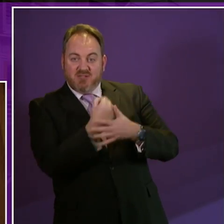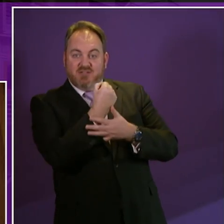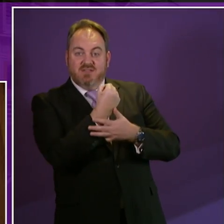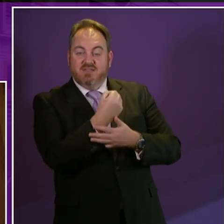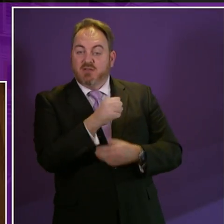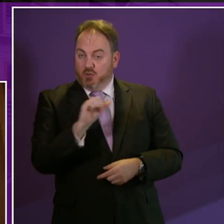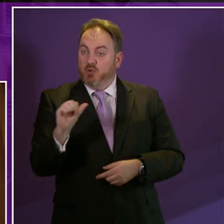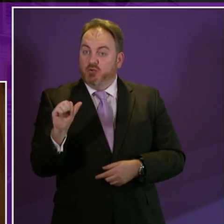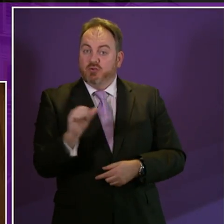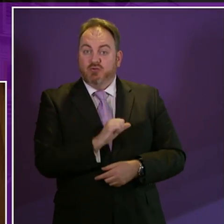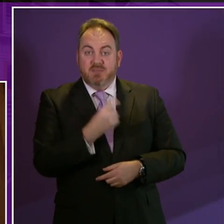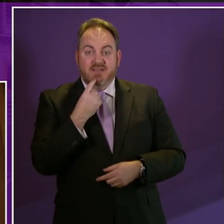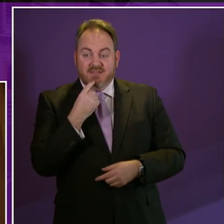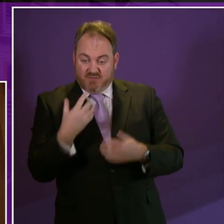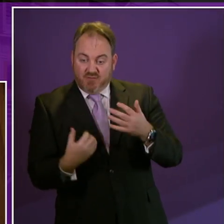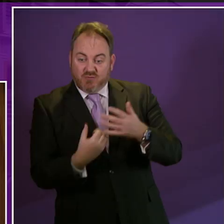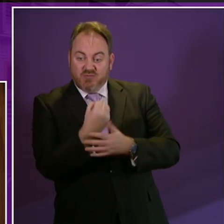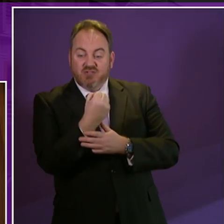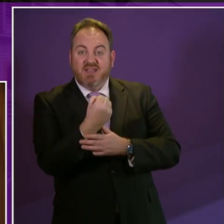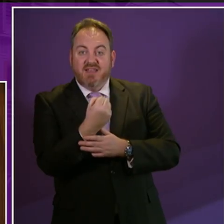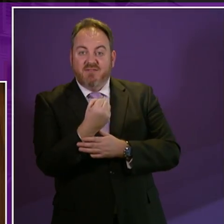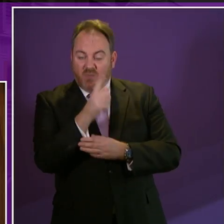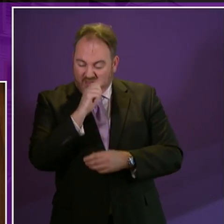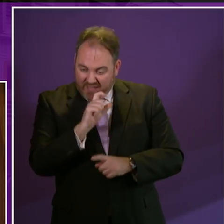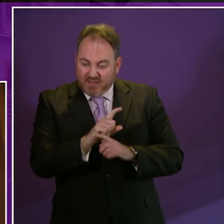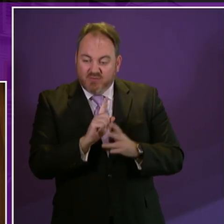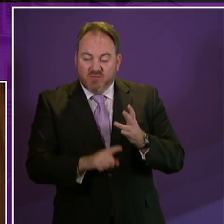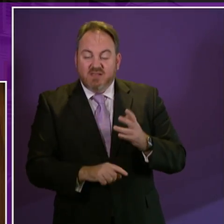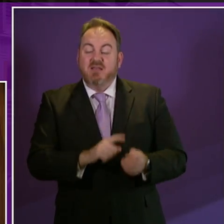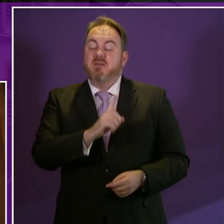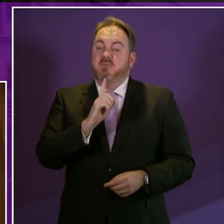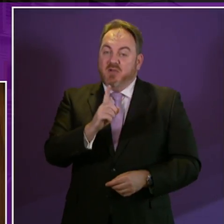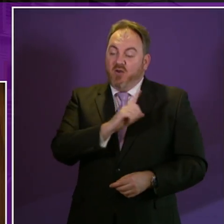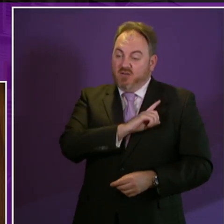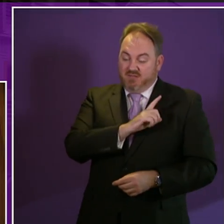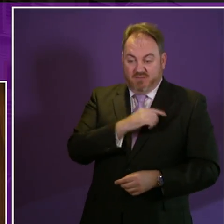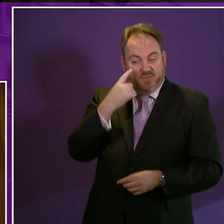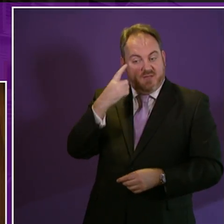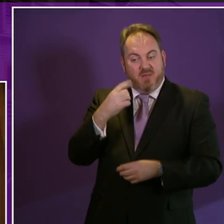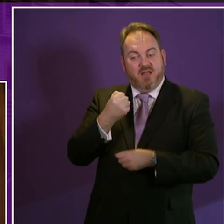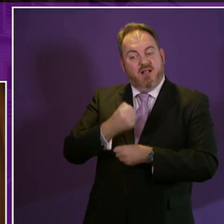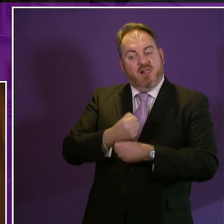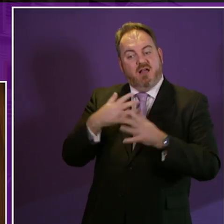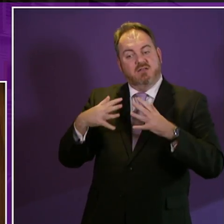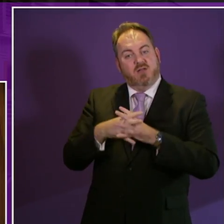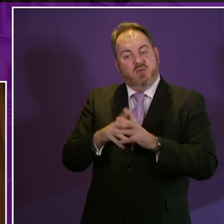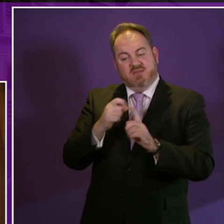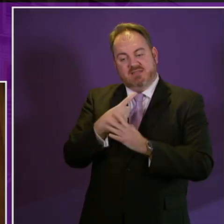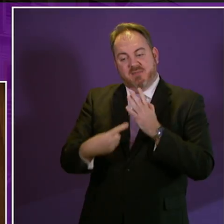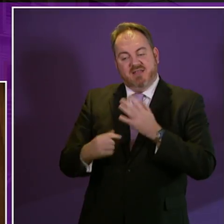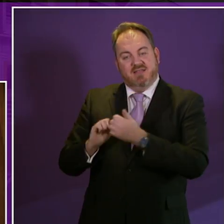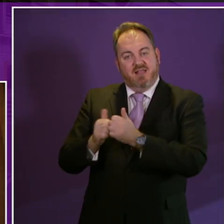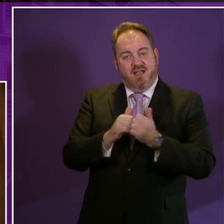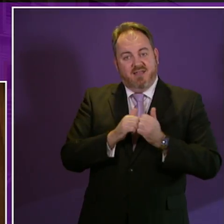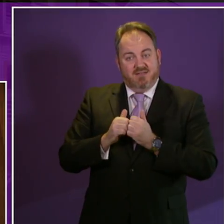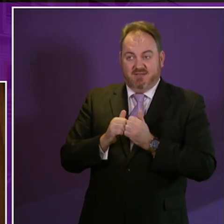lives of disabled people in Scotland. Susan McGinley, disabled person and member of the Glasgow Disability Alliance Drivers for Change, said, The Scottish